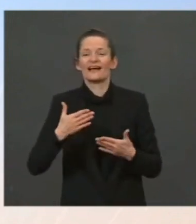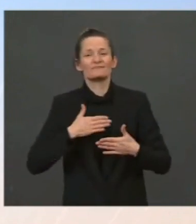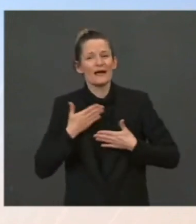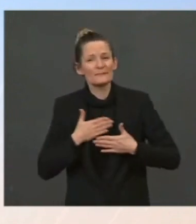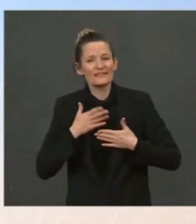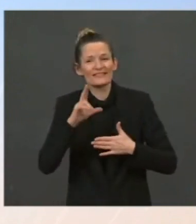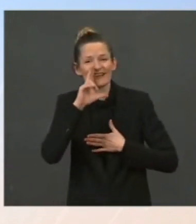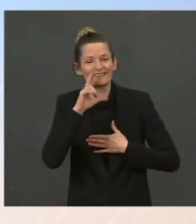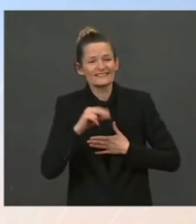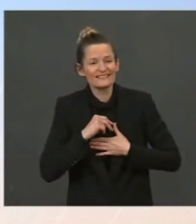everybody. All right. Bye-bye.